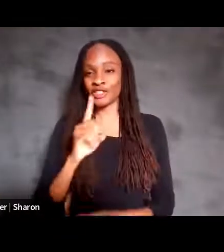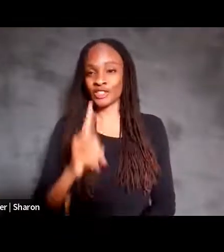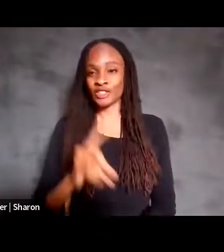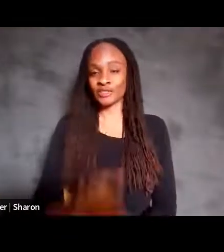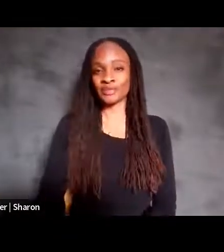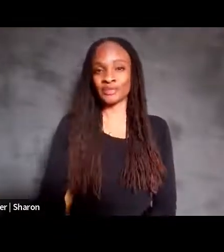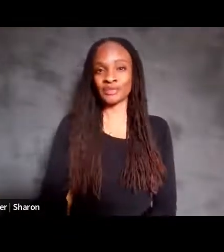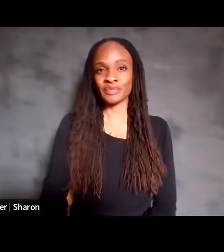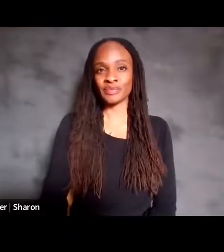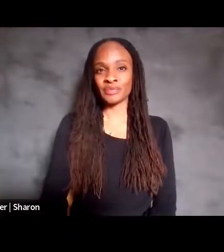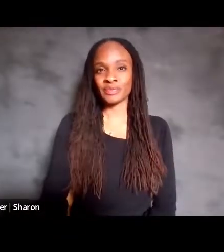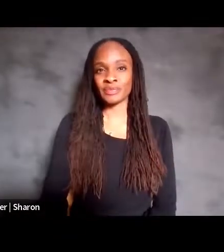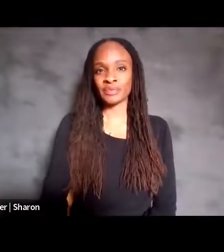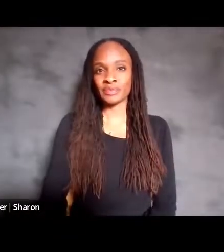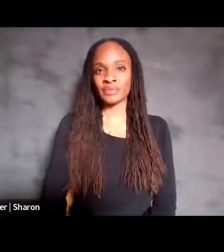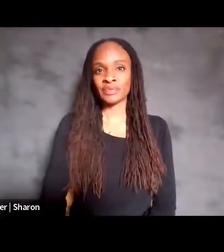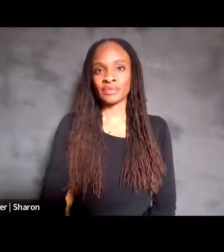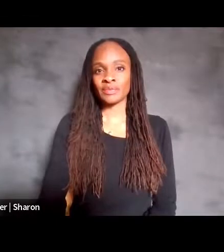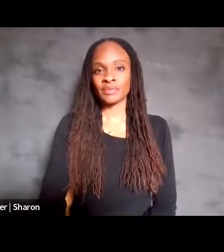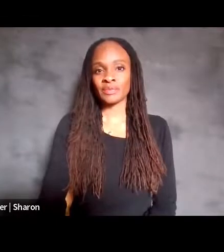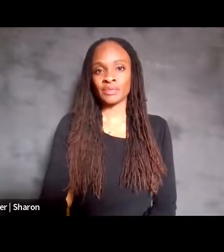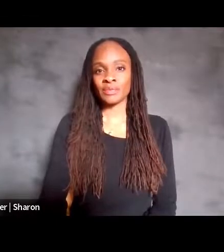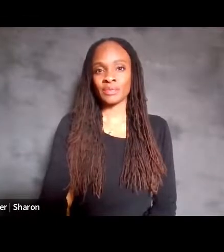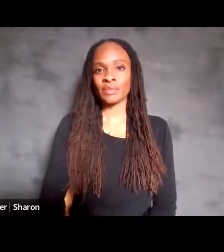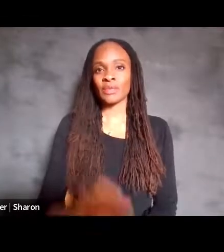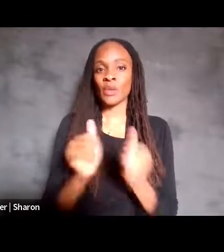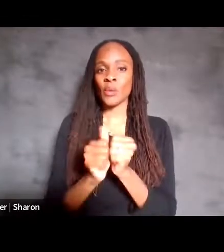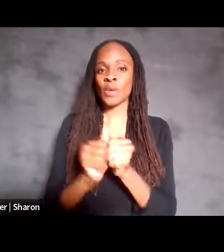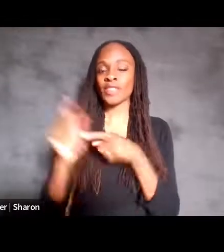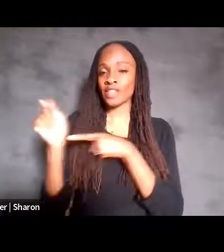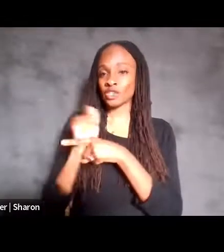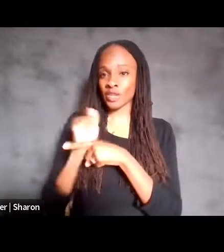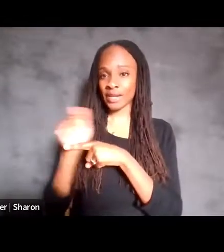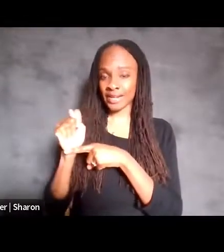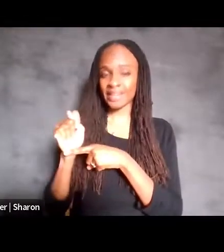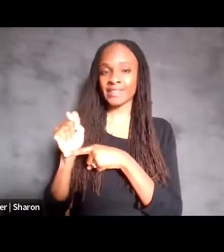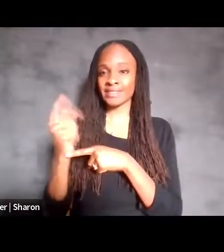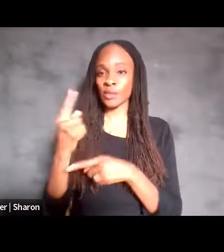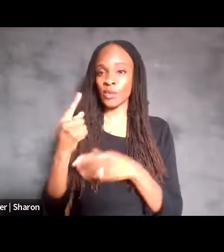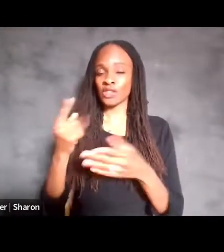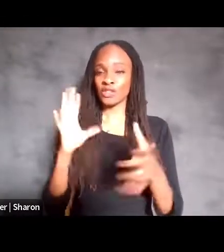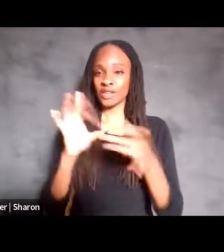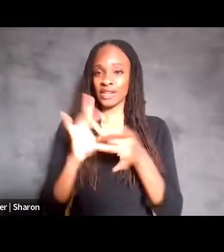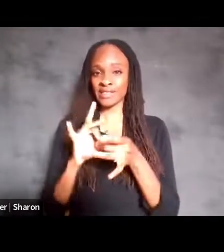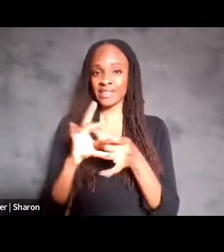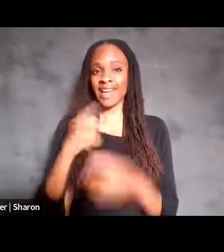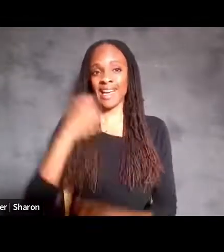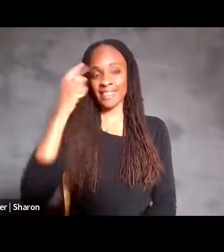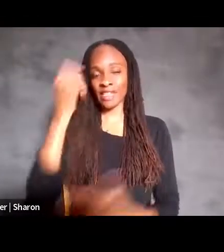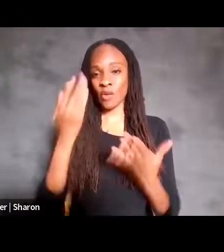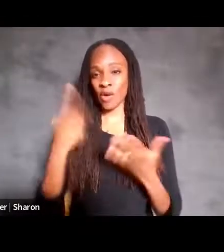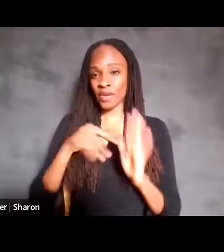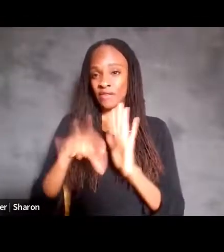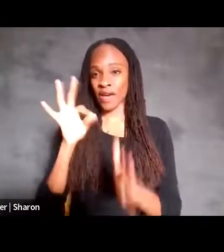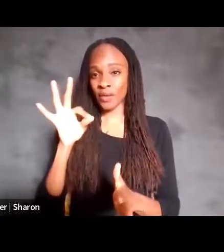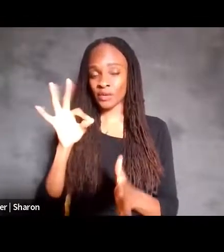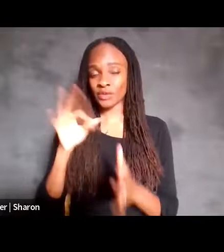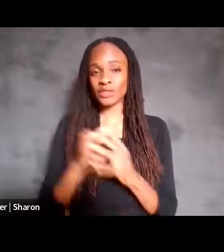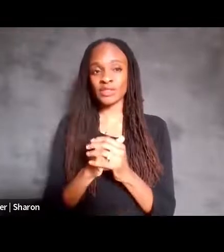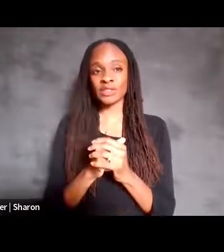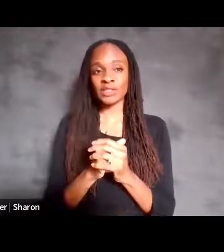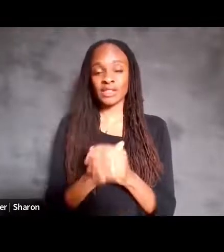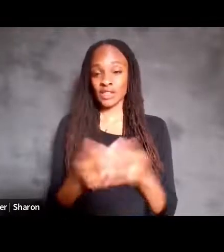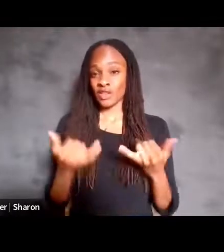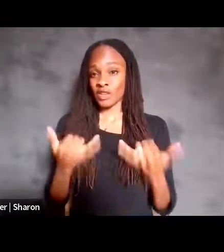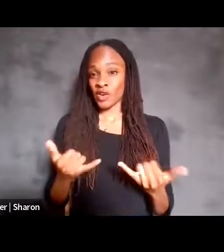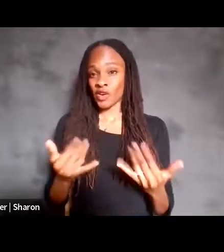So in terms of training, somebody to be able to connect, I think what we found is that it currently